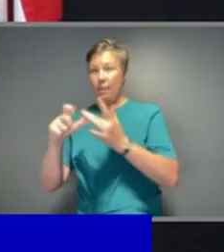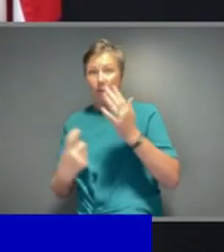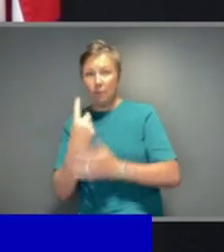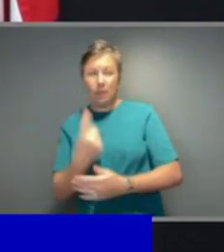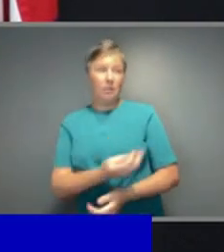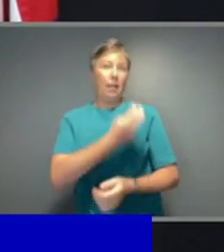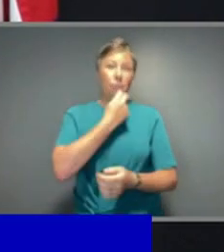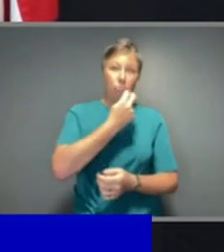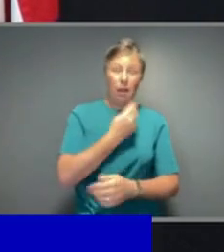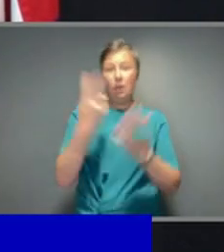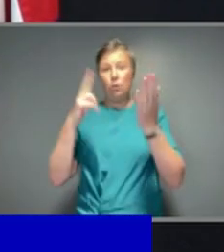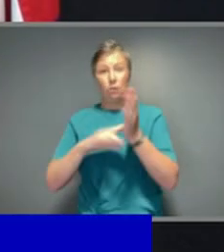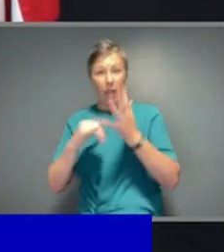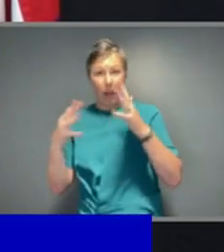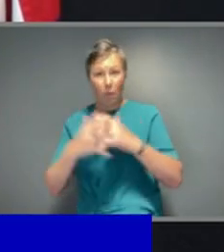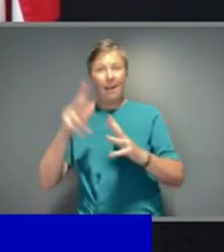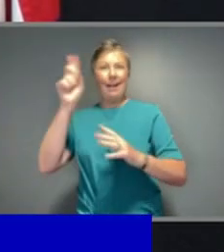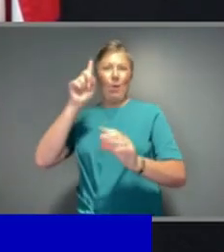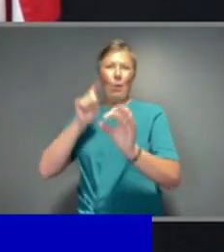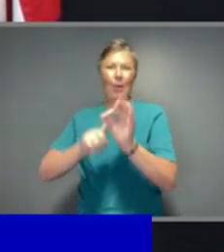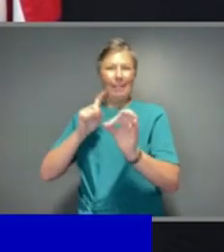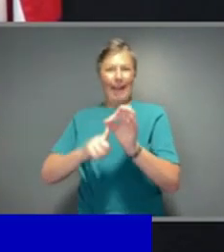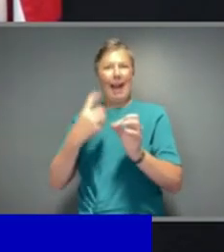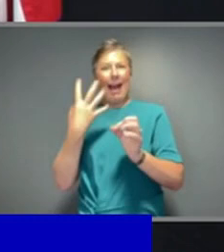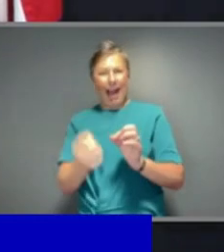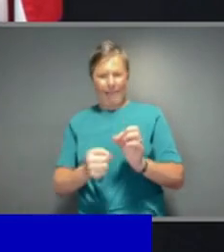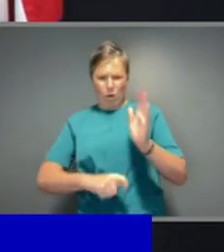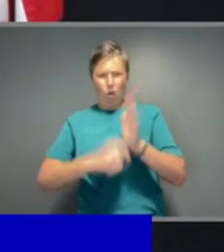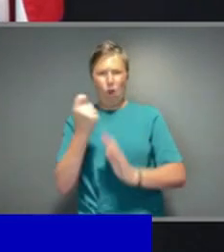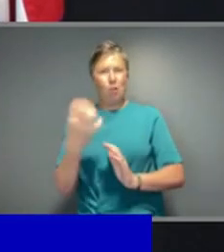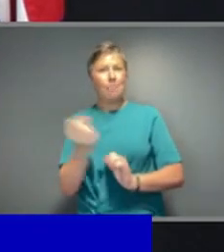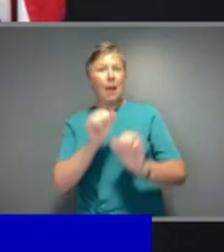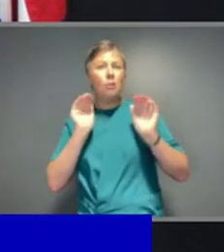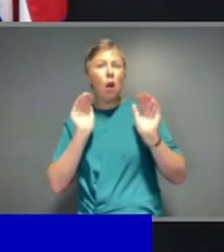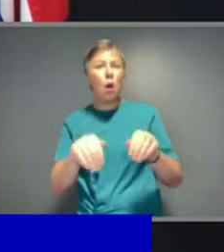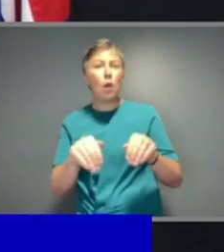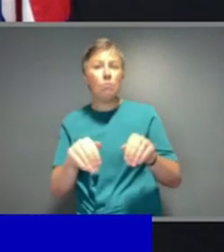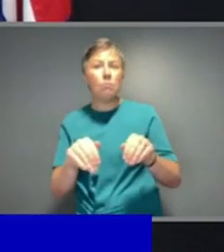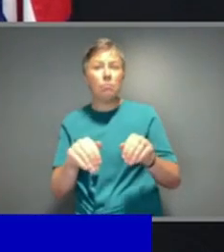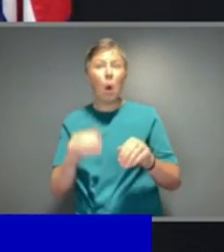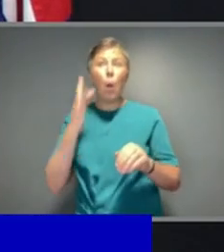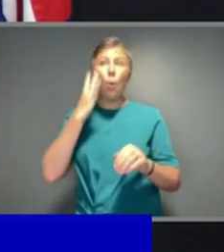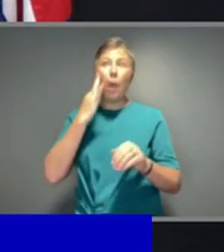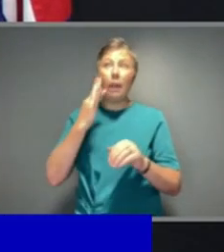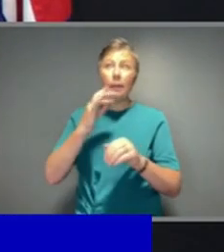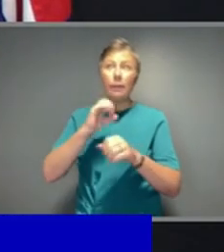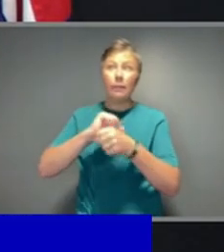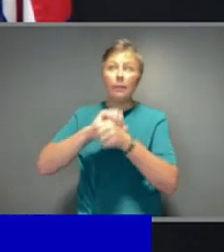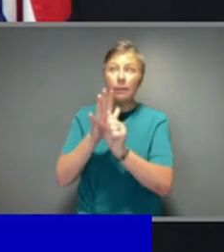the lockdown continues. This is now our first response when it comes to dealing with the Delta strain.